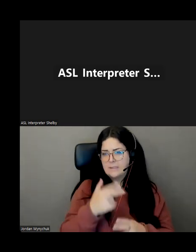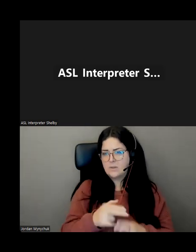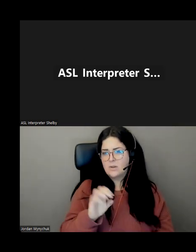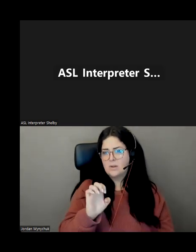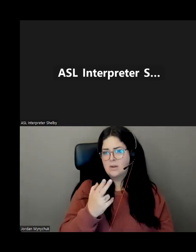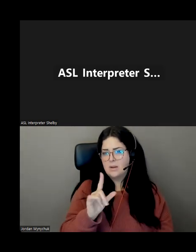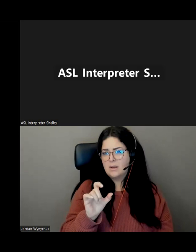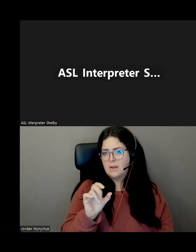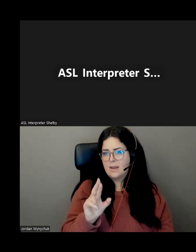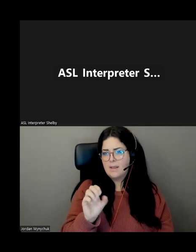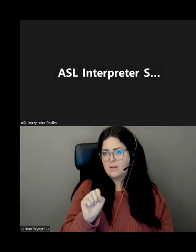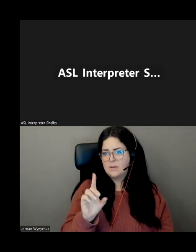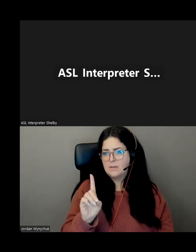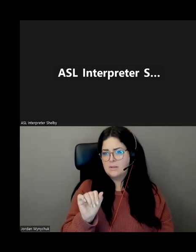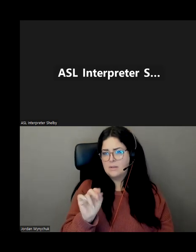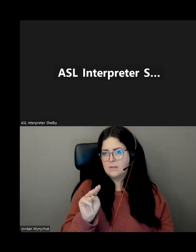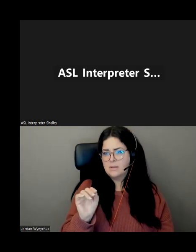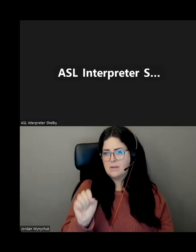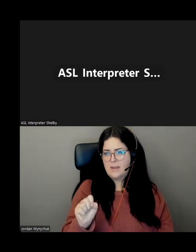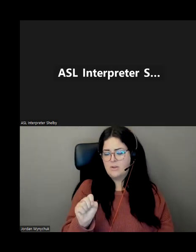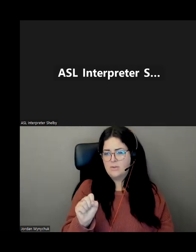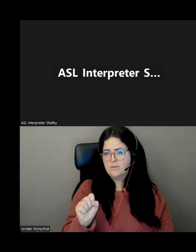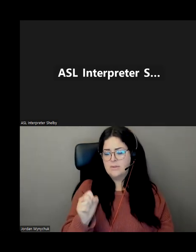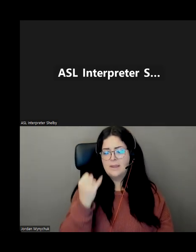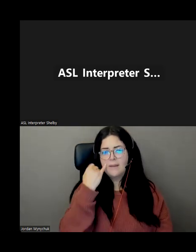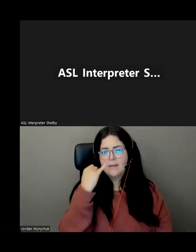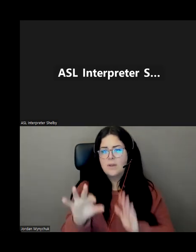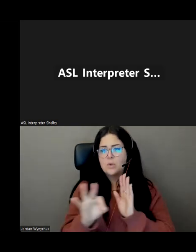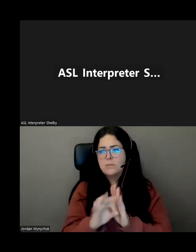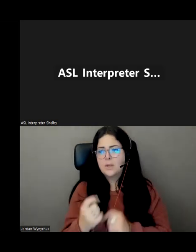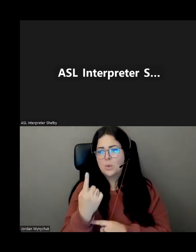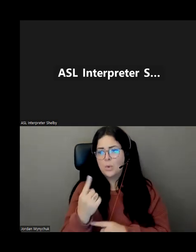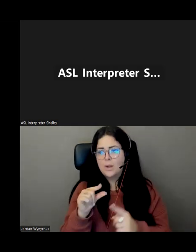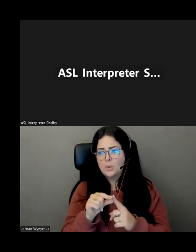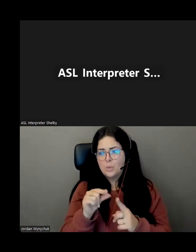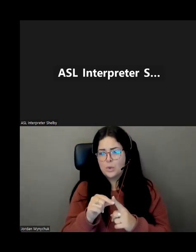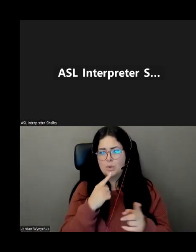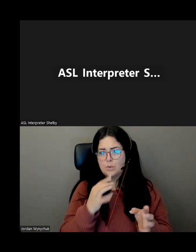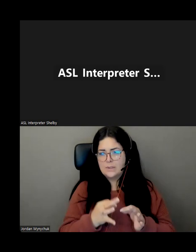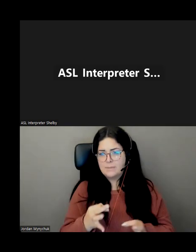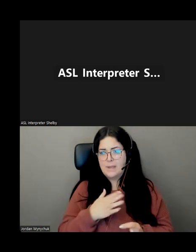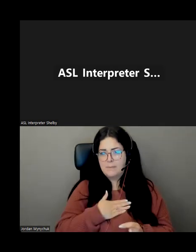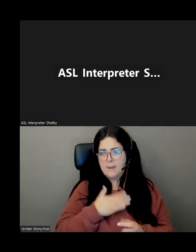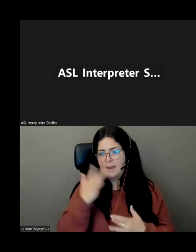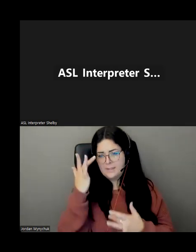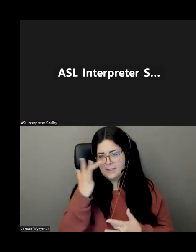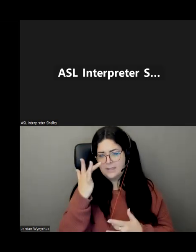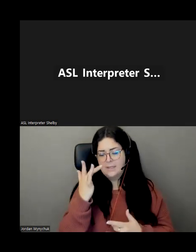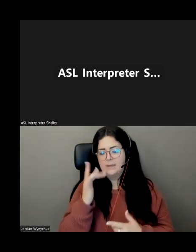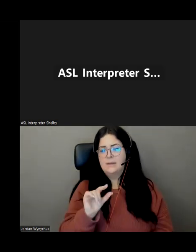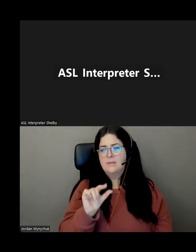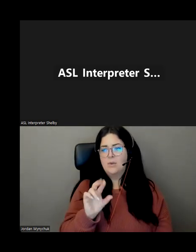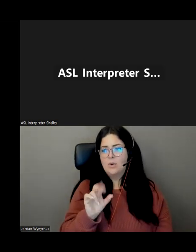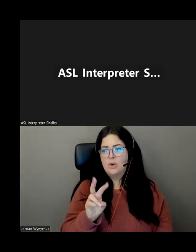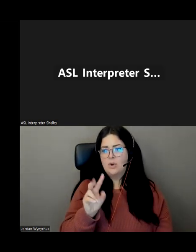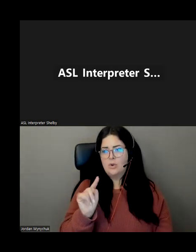to take one word to describe ellers danlos um it would be gravity and it would be defying gravity so i